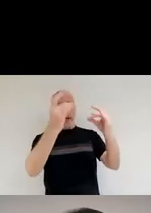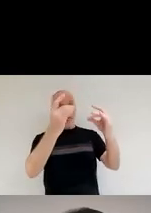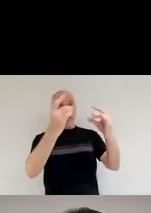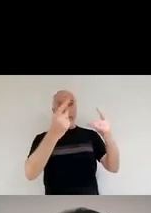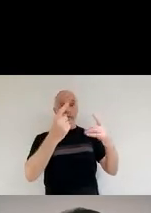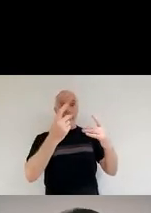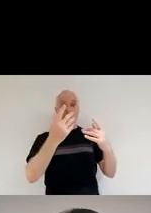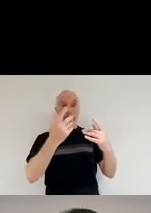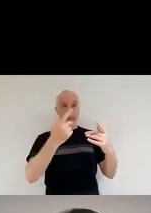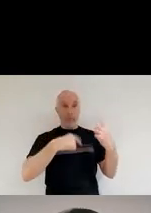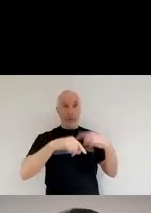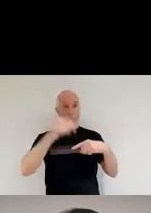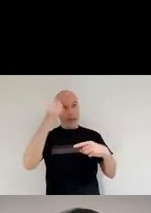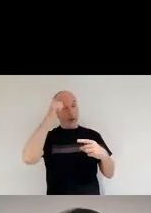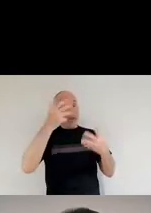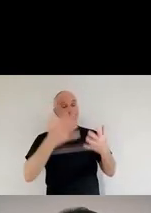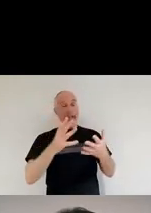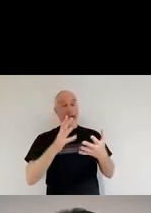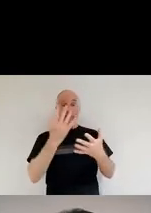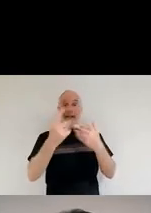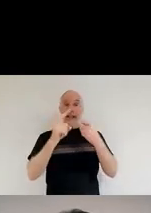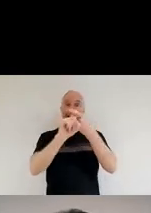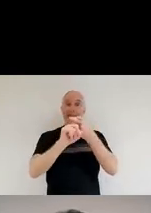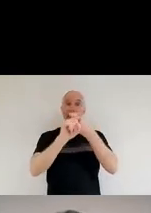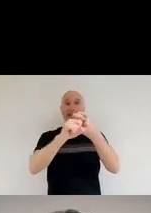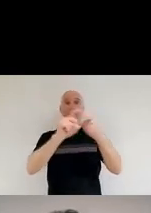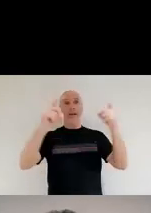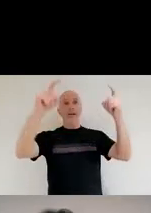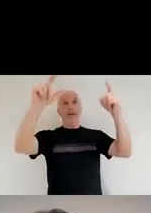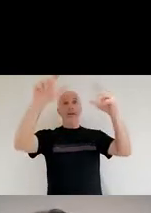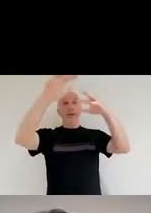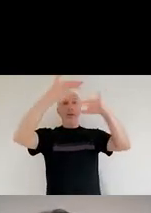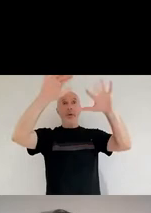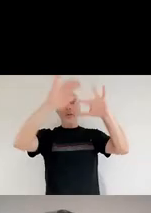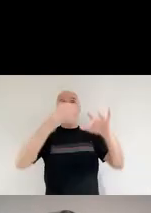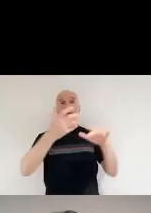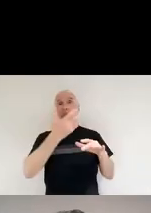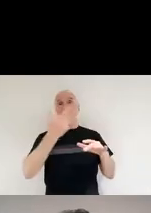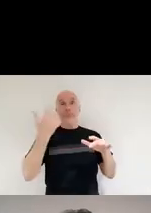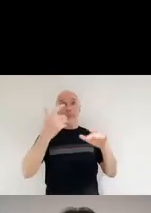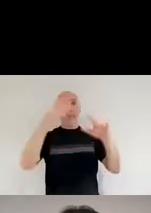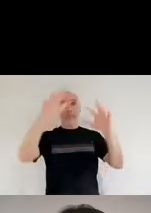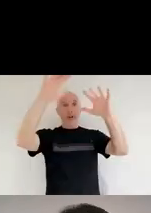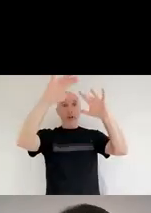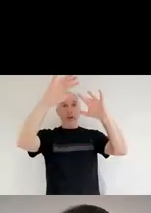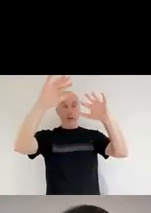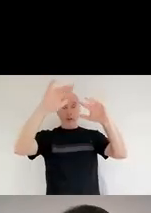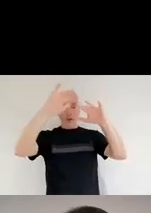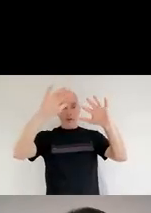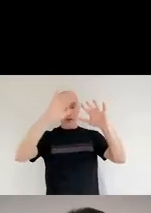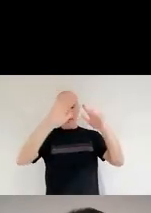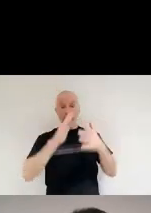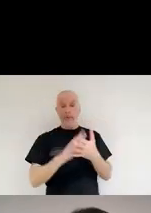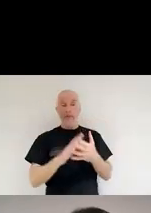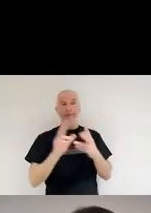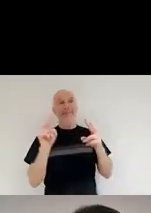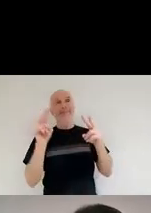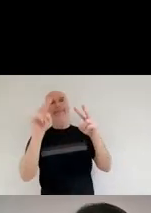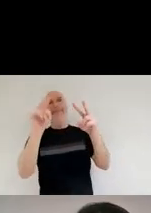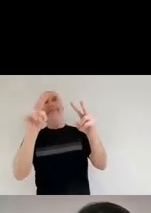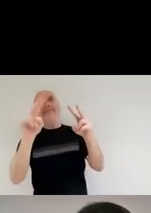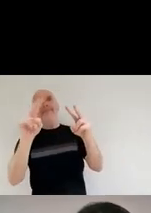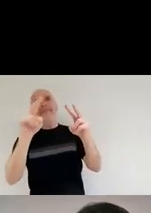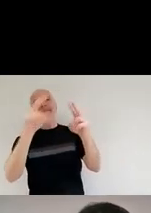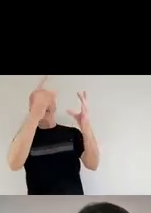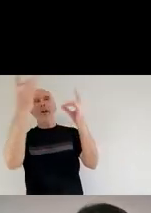on all this dust that we find around. If we didn't have any dust, we could probably still form stars, but it would be a lot harder. And it's not